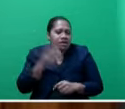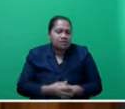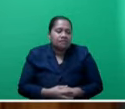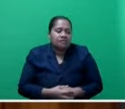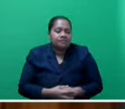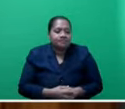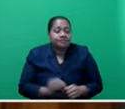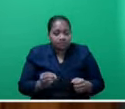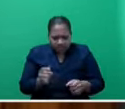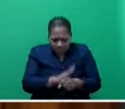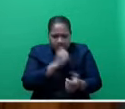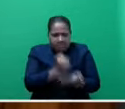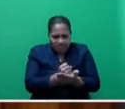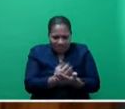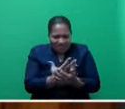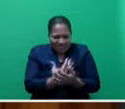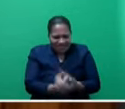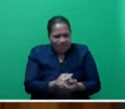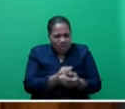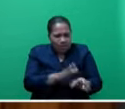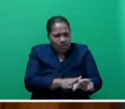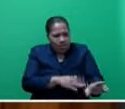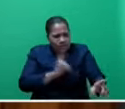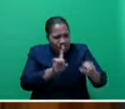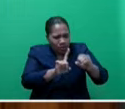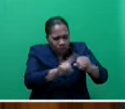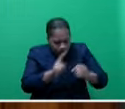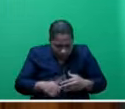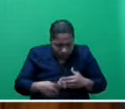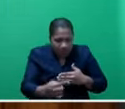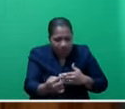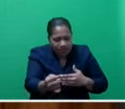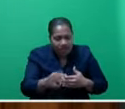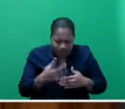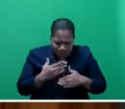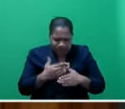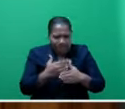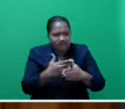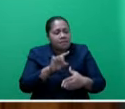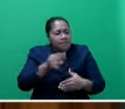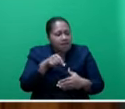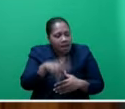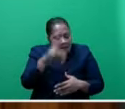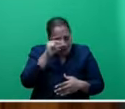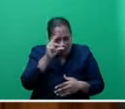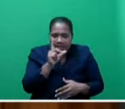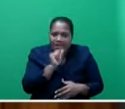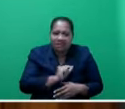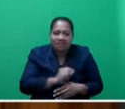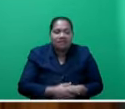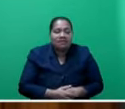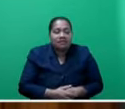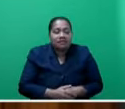in ensuring the long-term sustainability of any such initiatives, but it is possible. Government